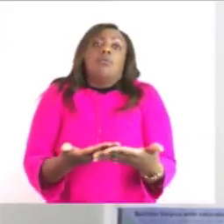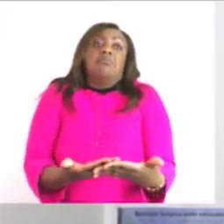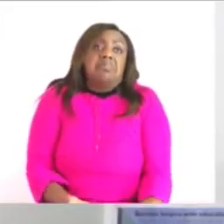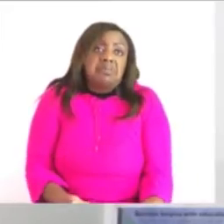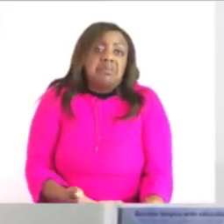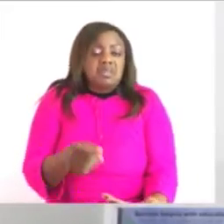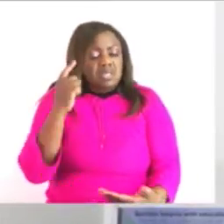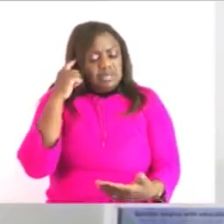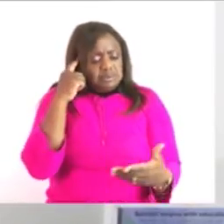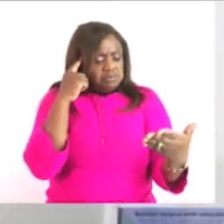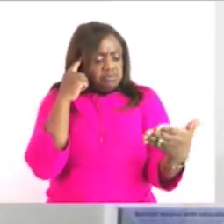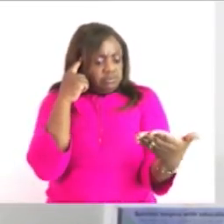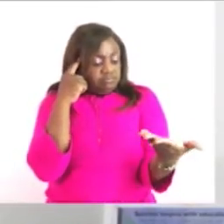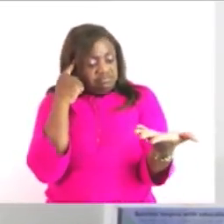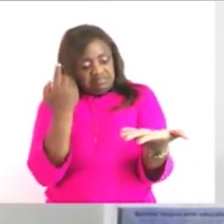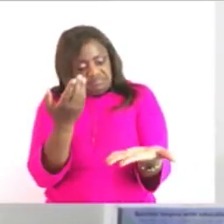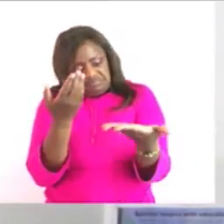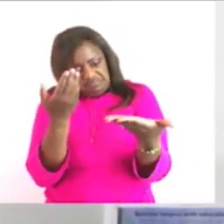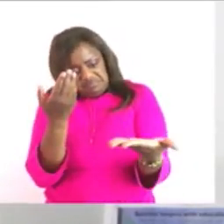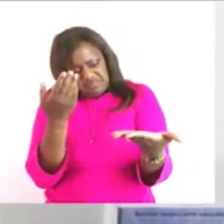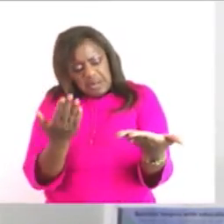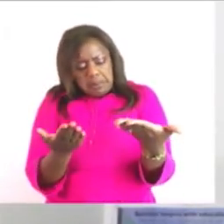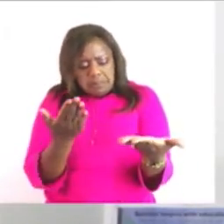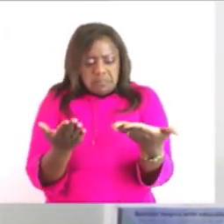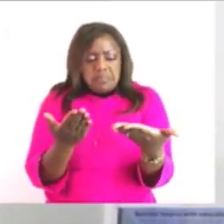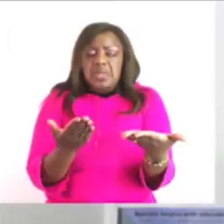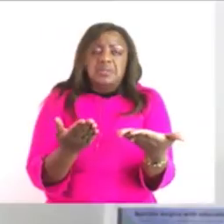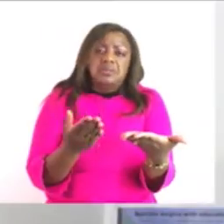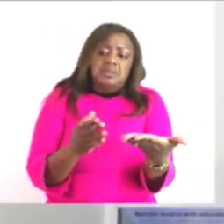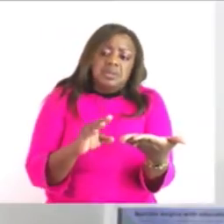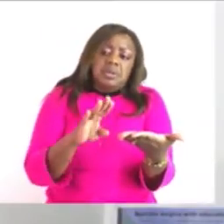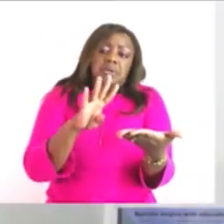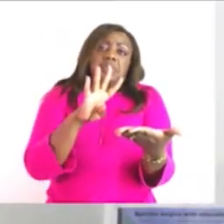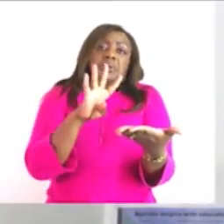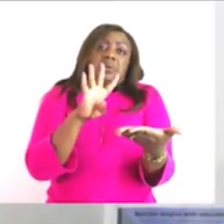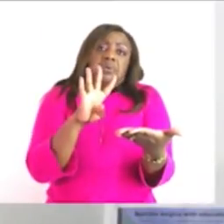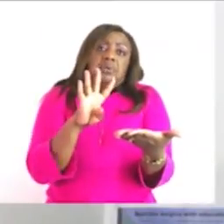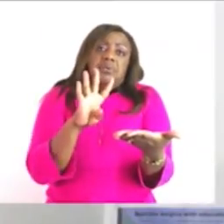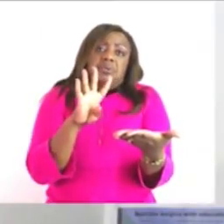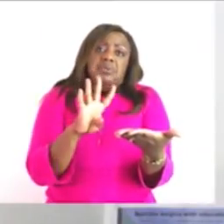a better guess i need you to feel i need you to feel this